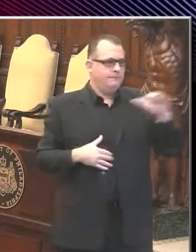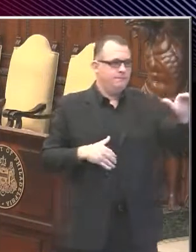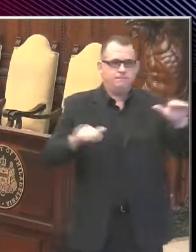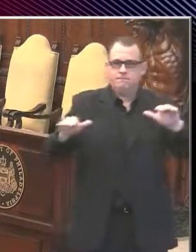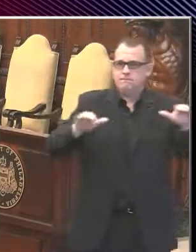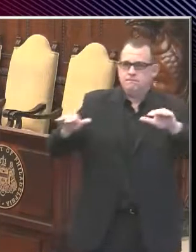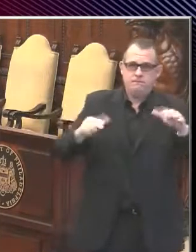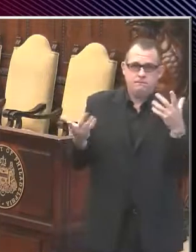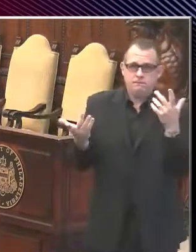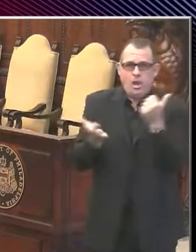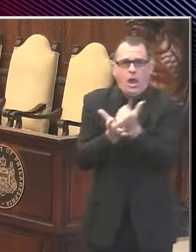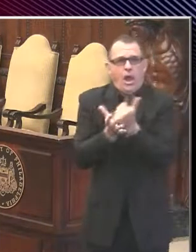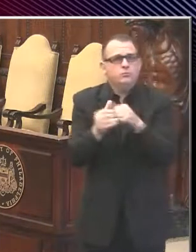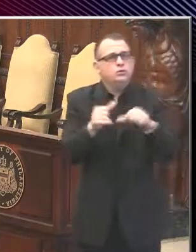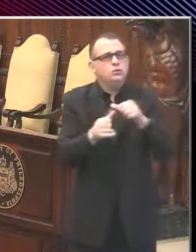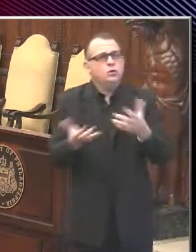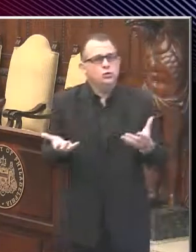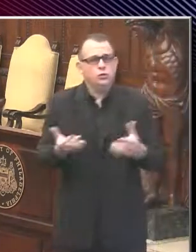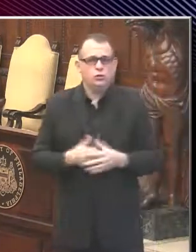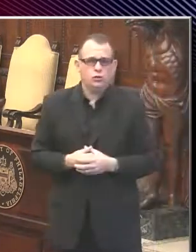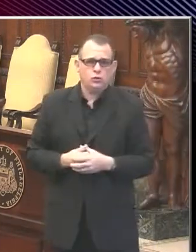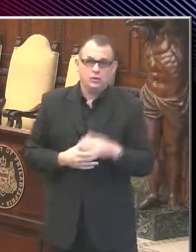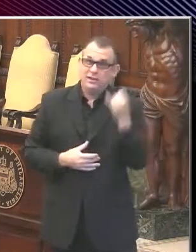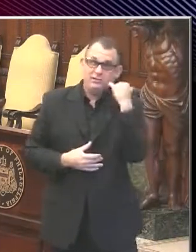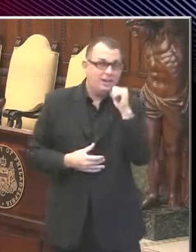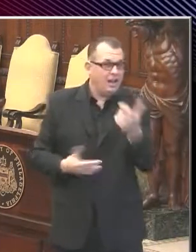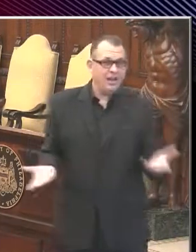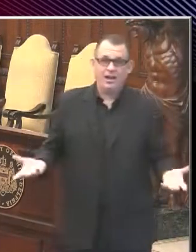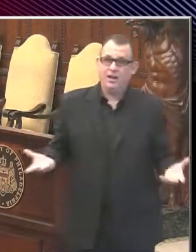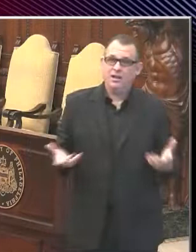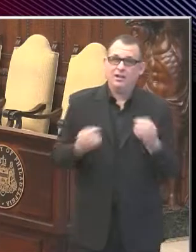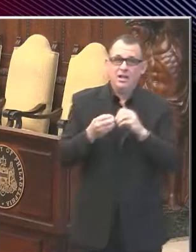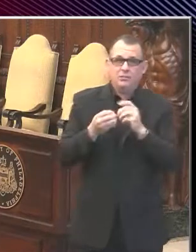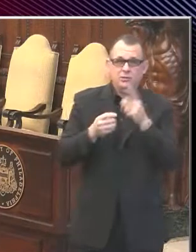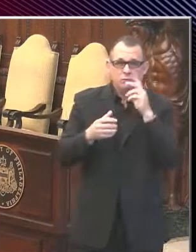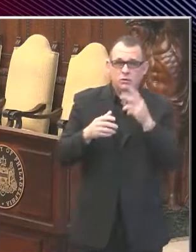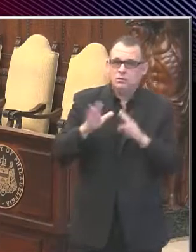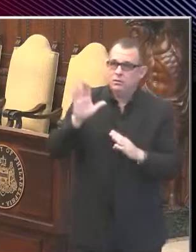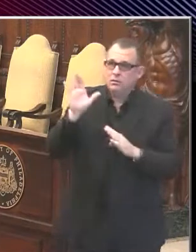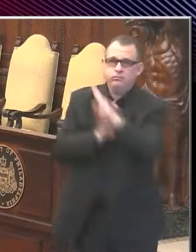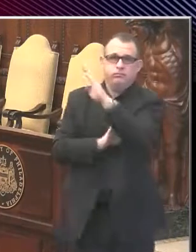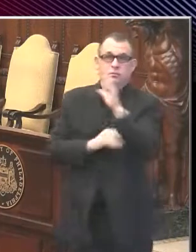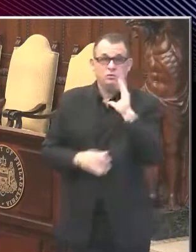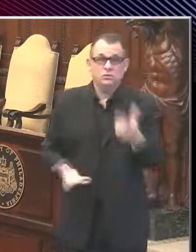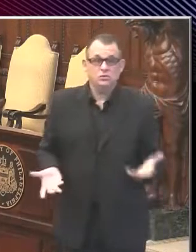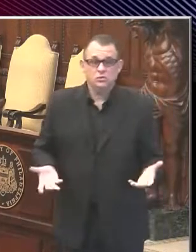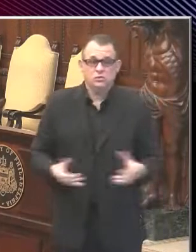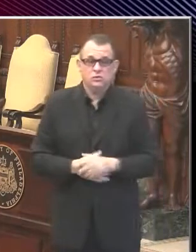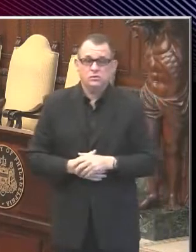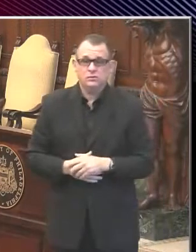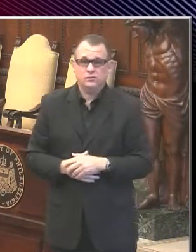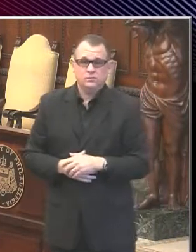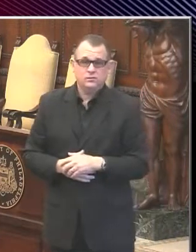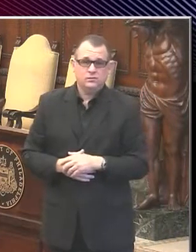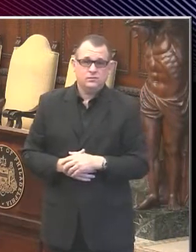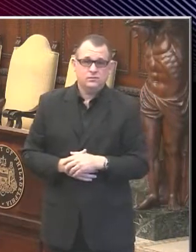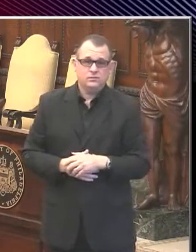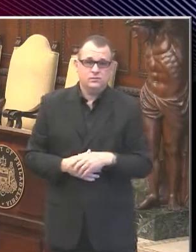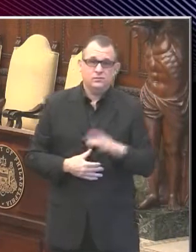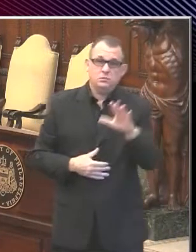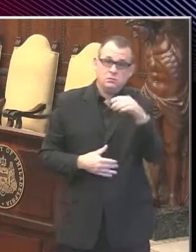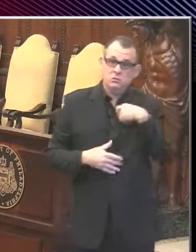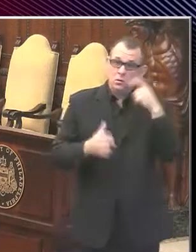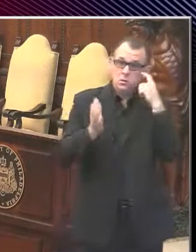If it doesn't, we'll have more cases. It's as simple as that. Our experience shows that written legal requirements like this can influence how people behave,